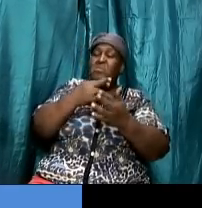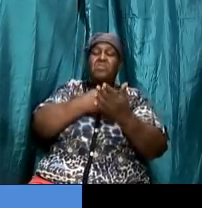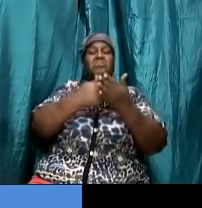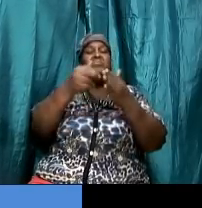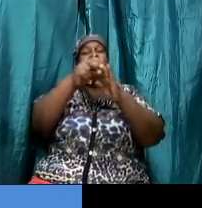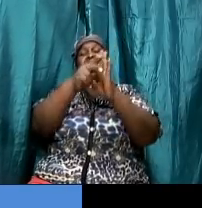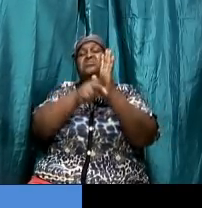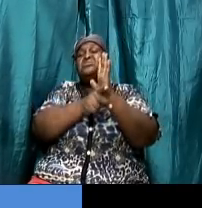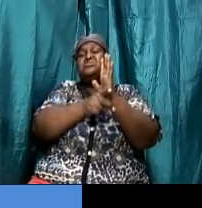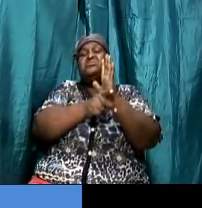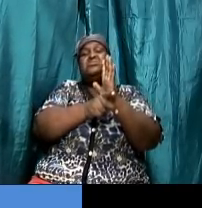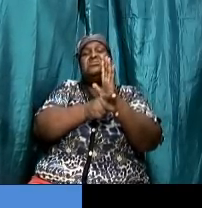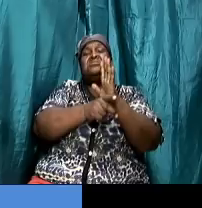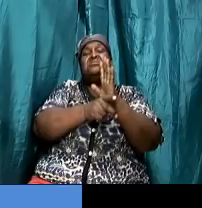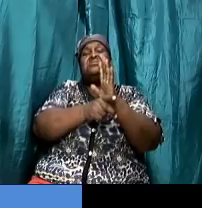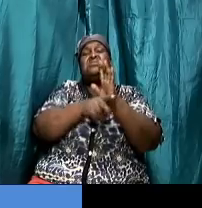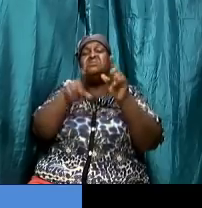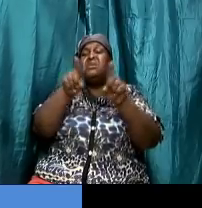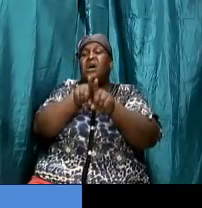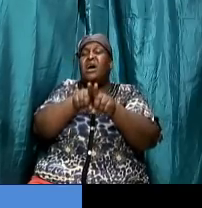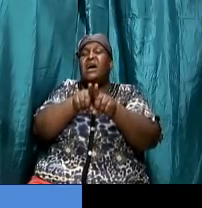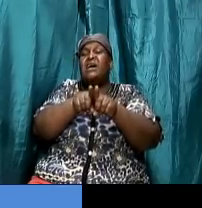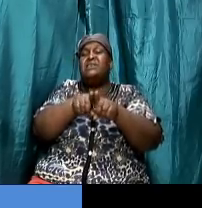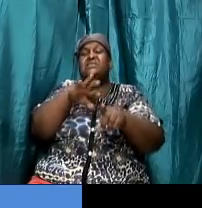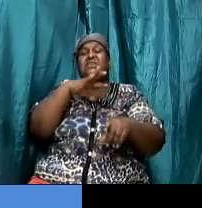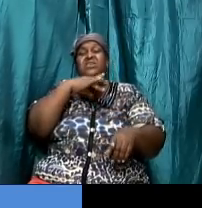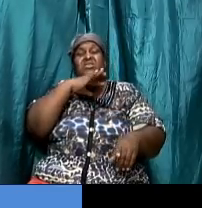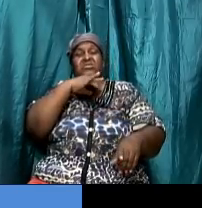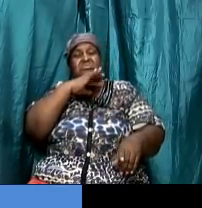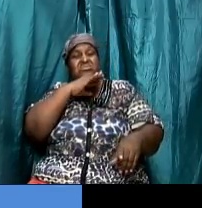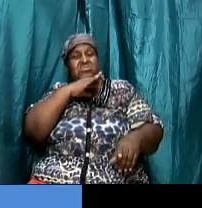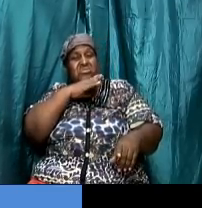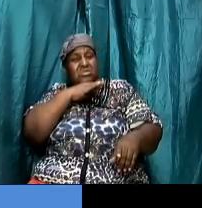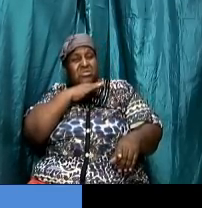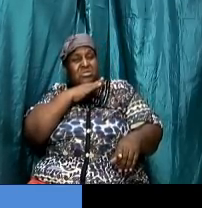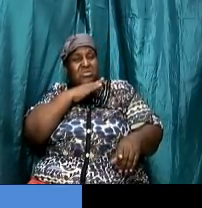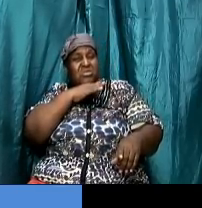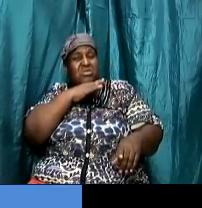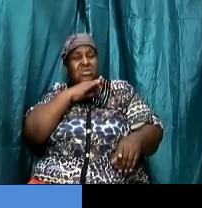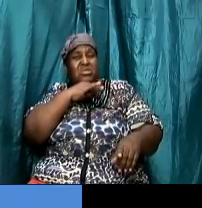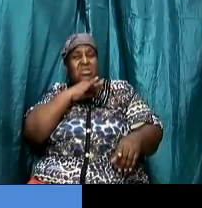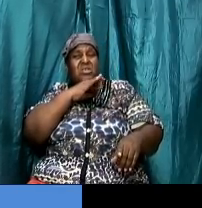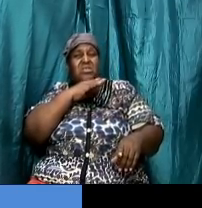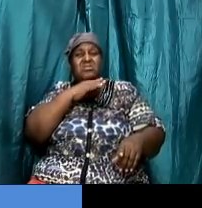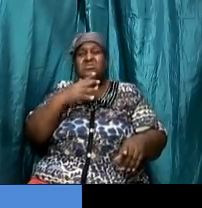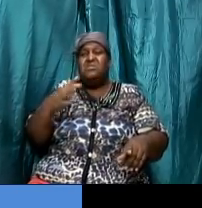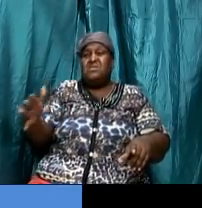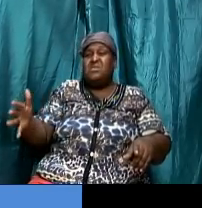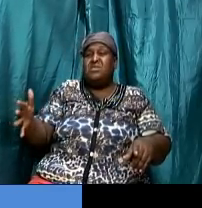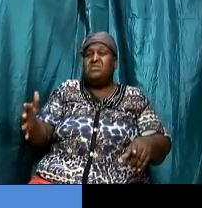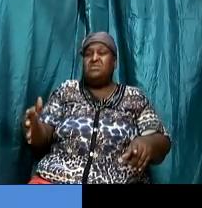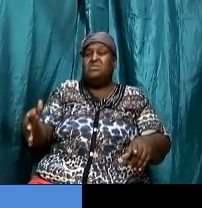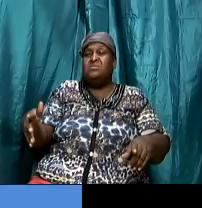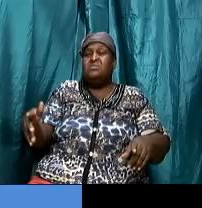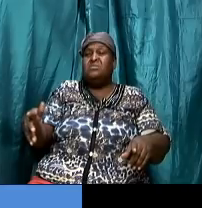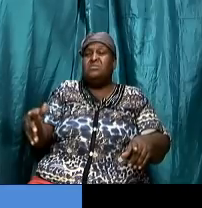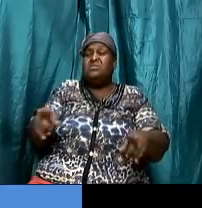when the bible said their righteousness is not filthy rags talking about you attempt to bring across the promises of god